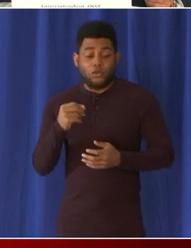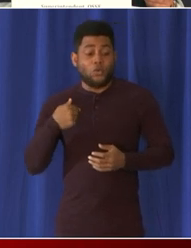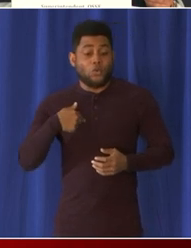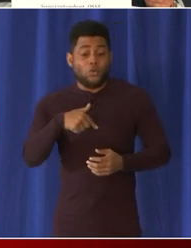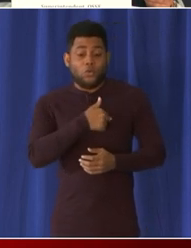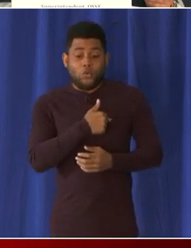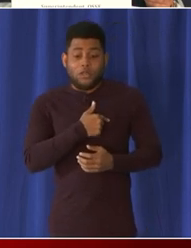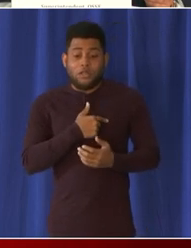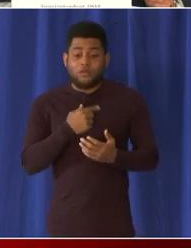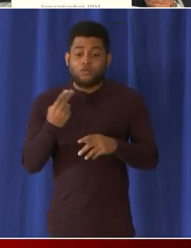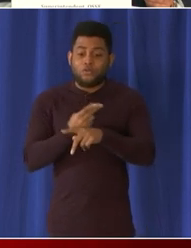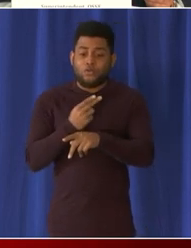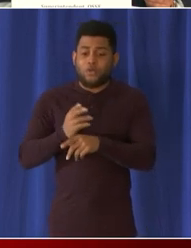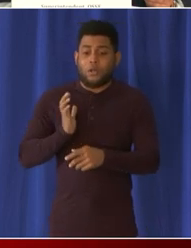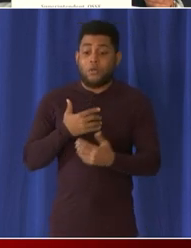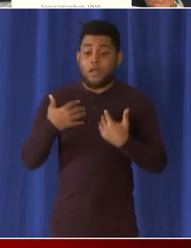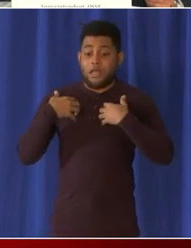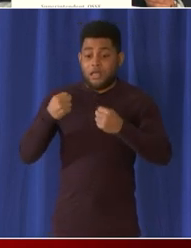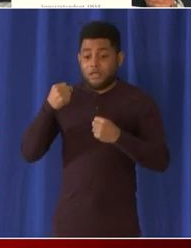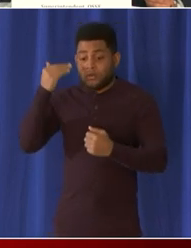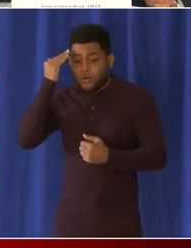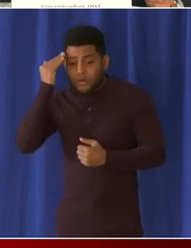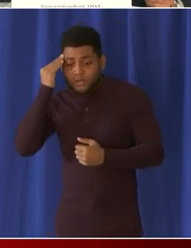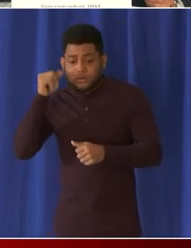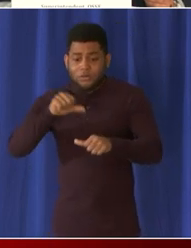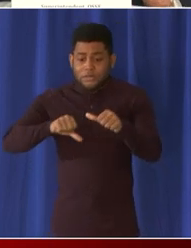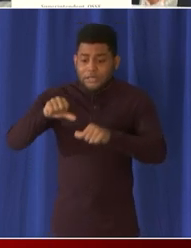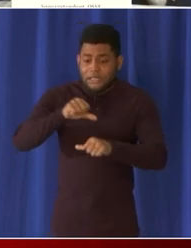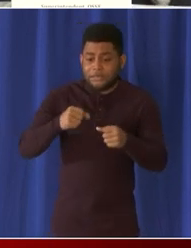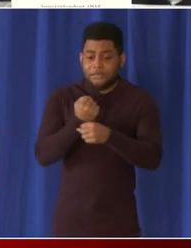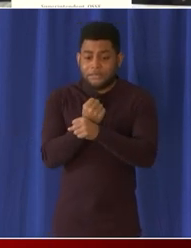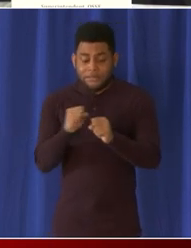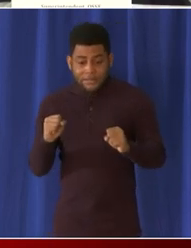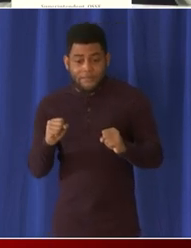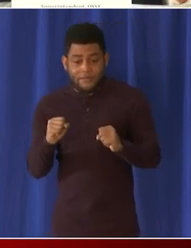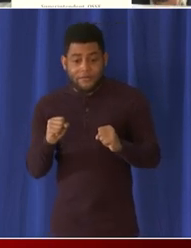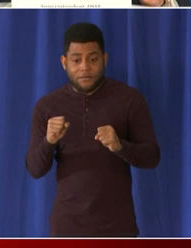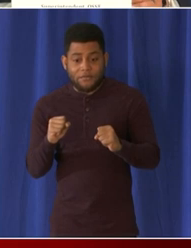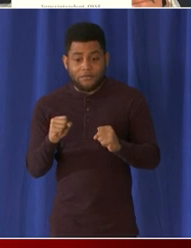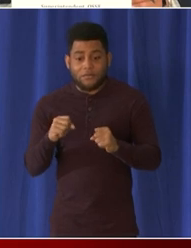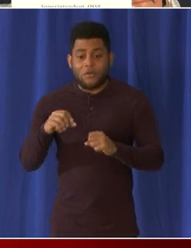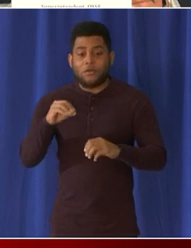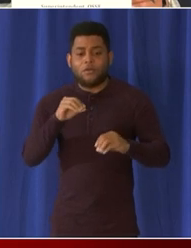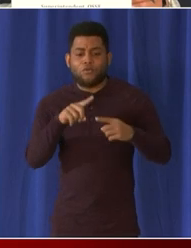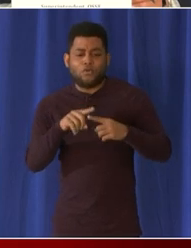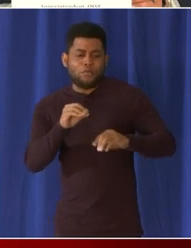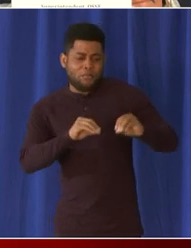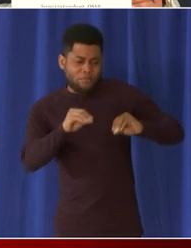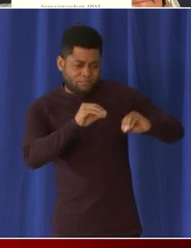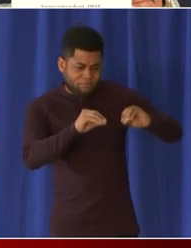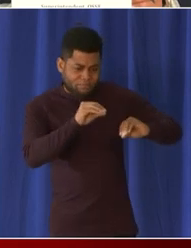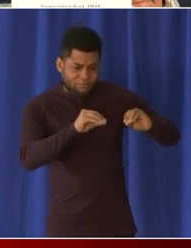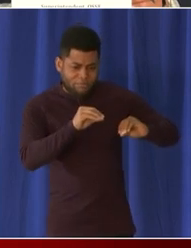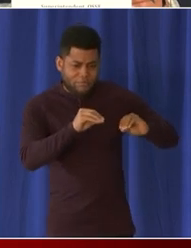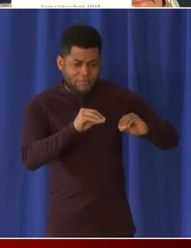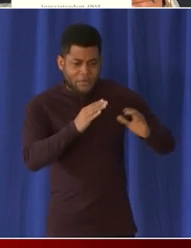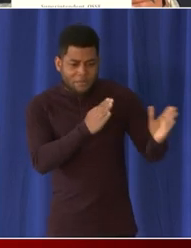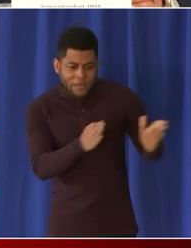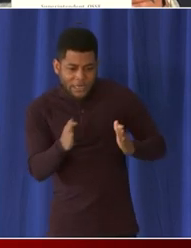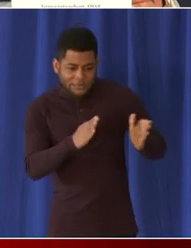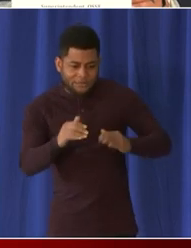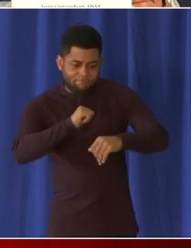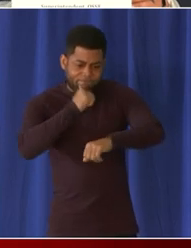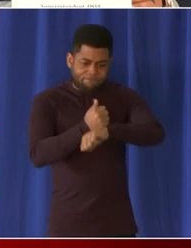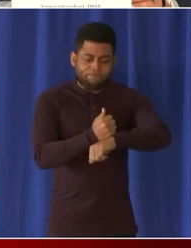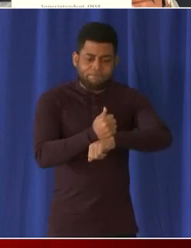using our health evidence and our science and our safety tools as we build the arsenal of our tools and our tool kit to keep our classrooms open